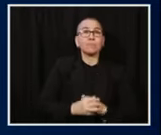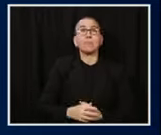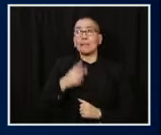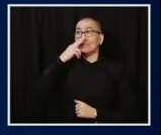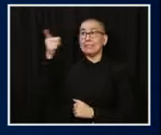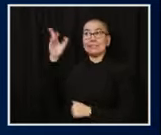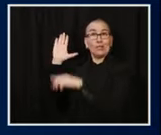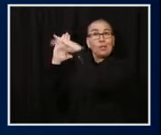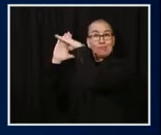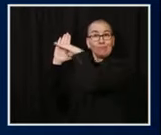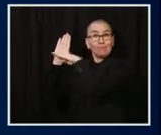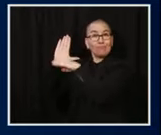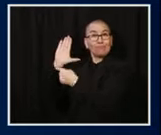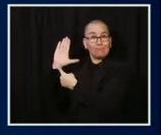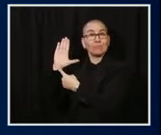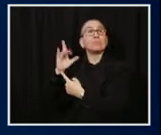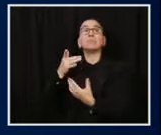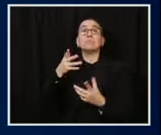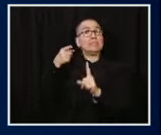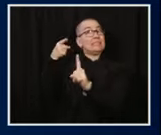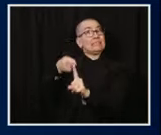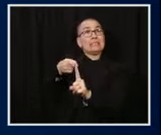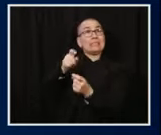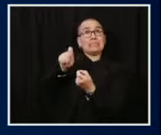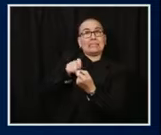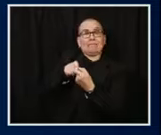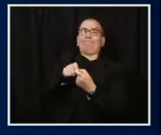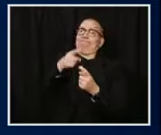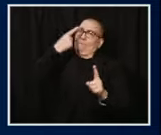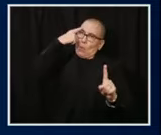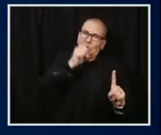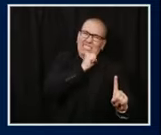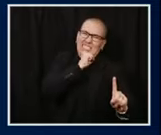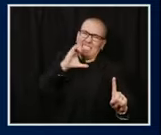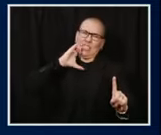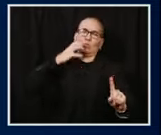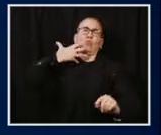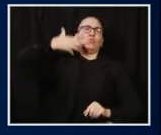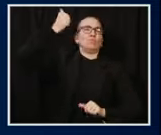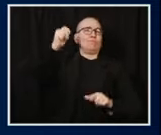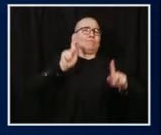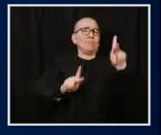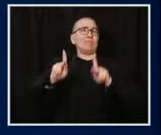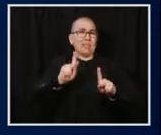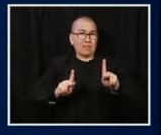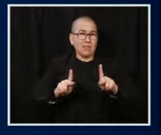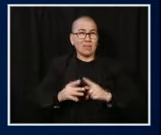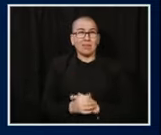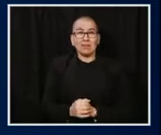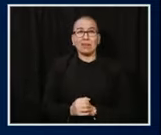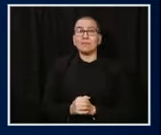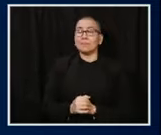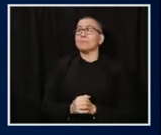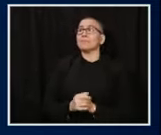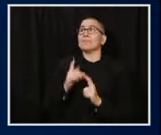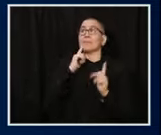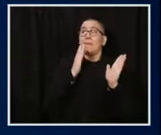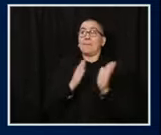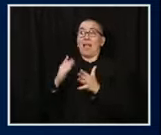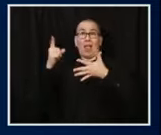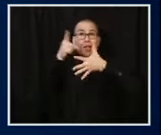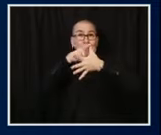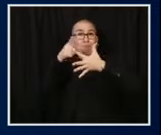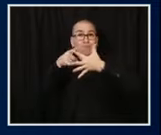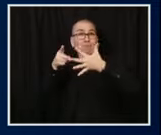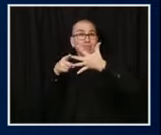but especially on seniors living in nursing homes and assisted living facilities. The plan has made facilities safer and